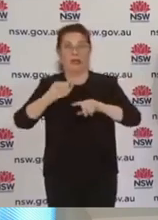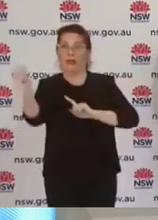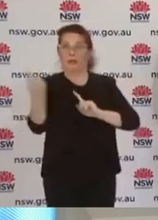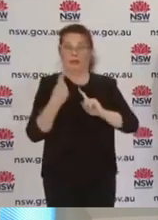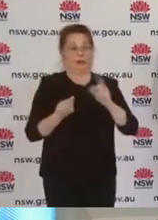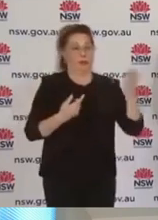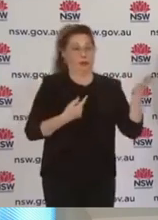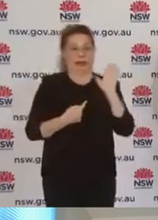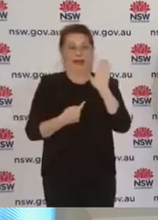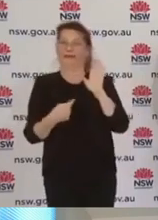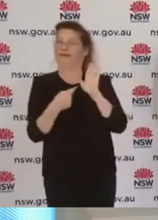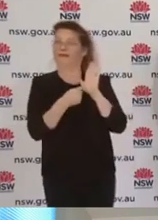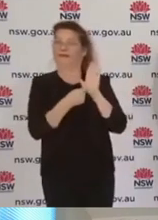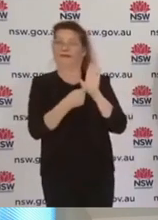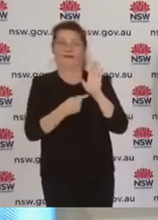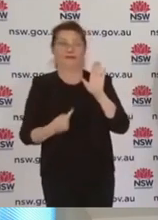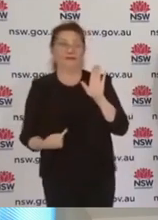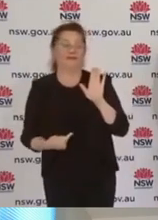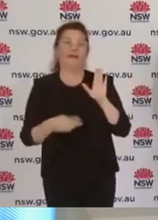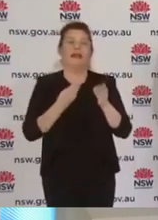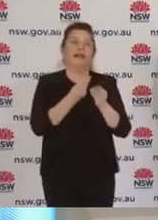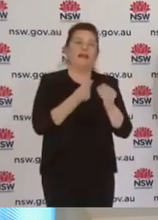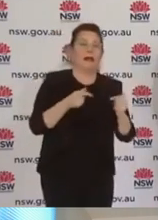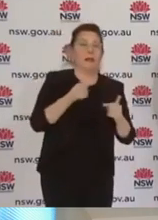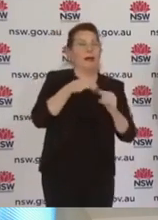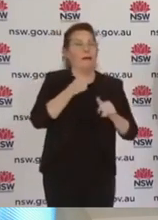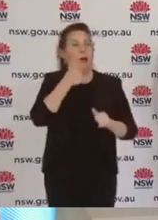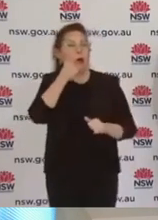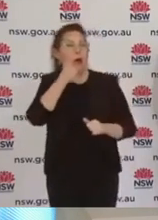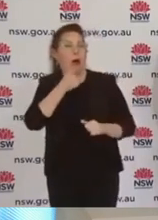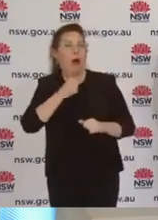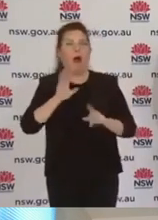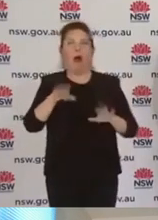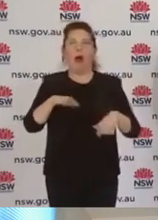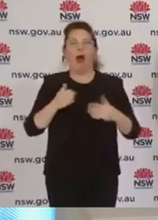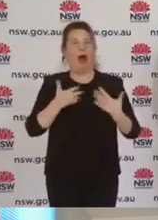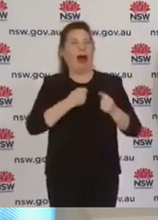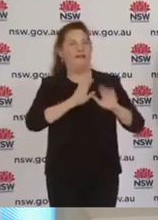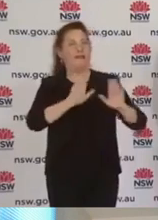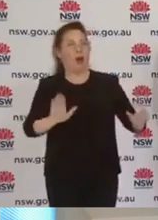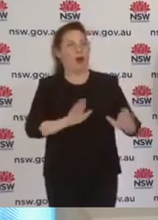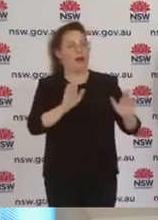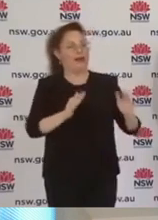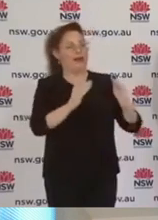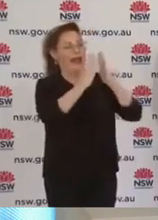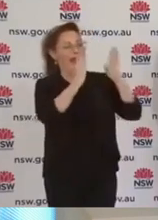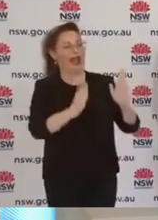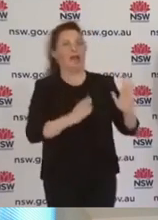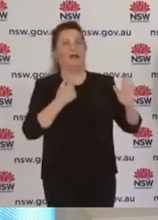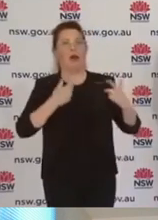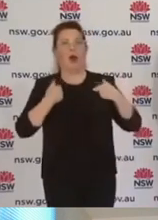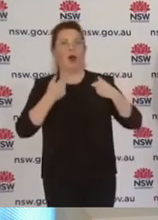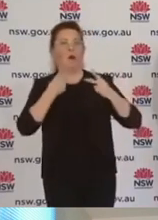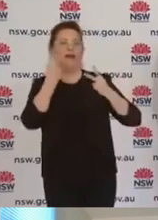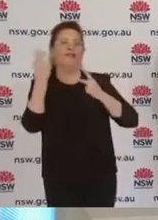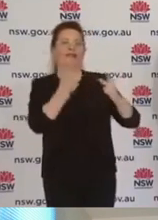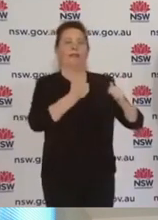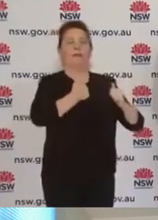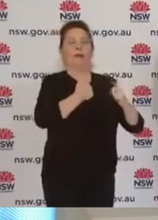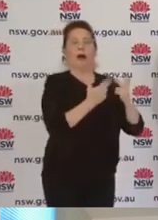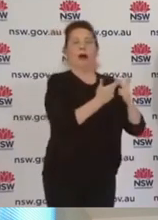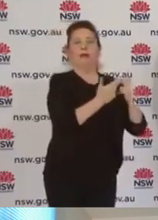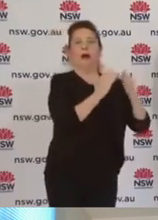orders, taking family vacations to other premises, that is over. The permit will only allow